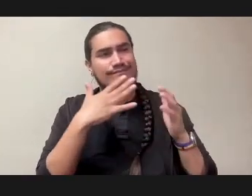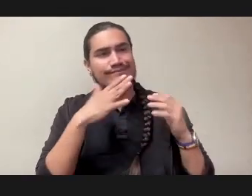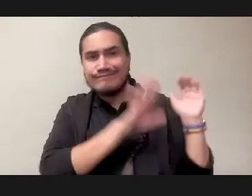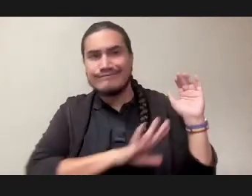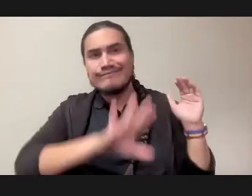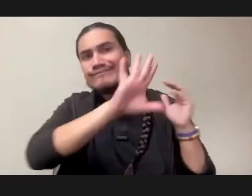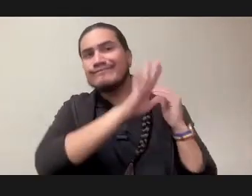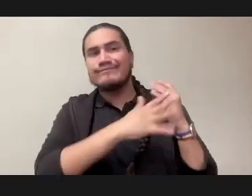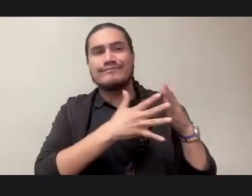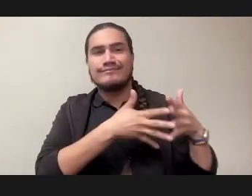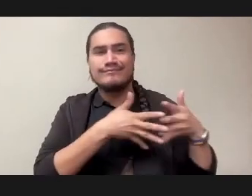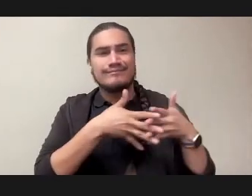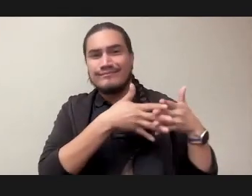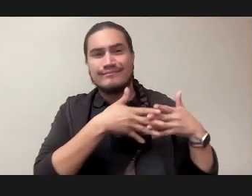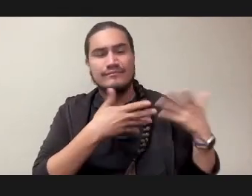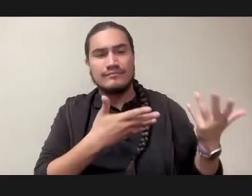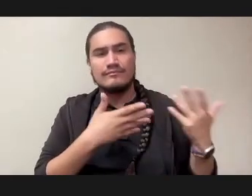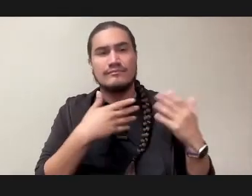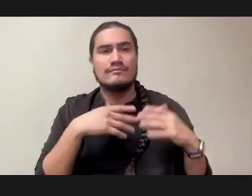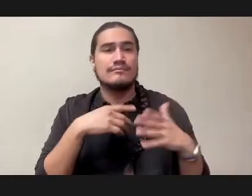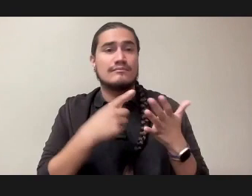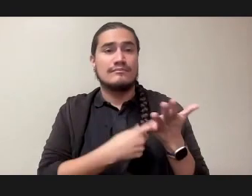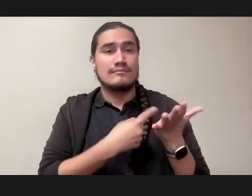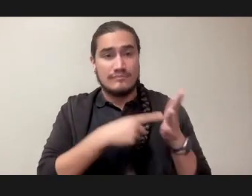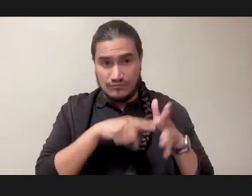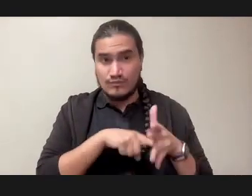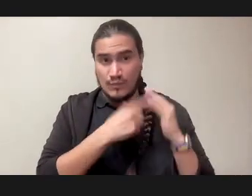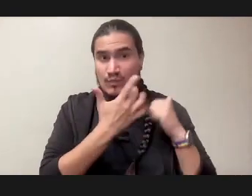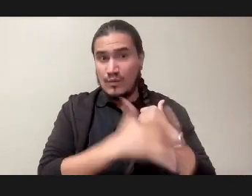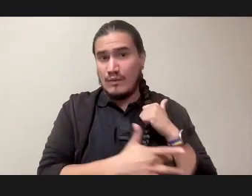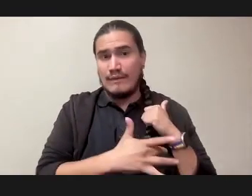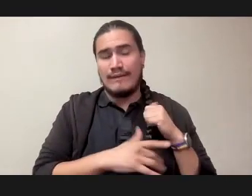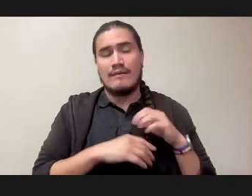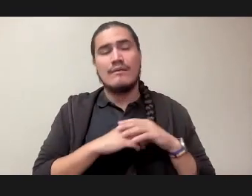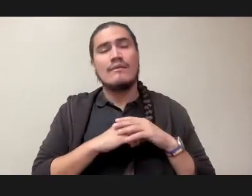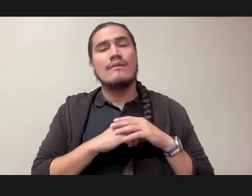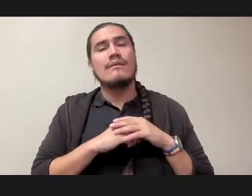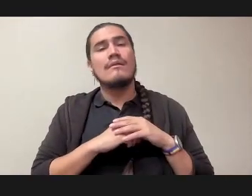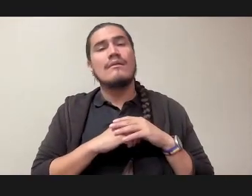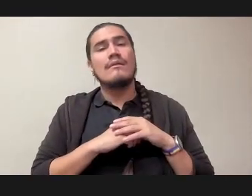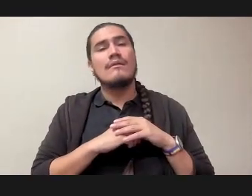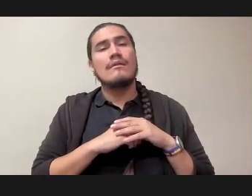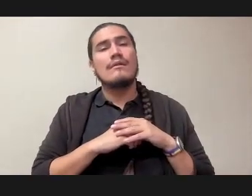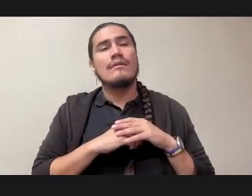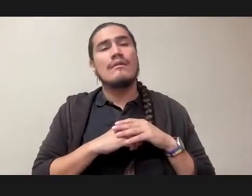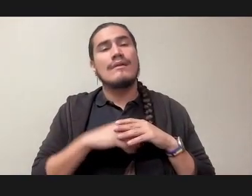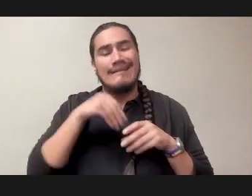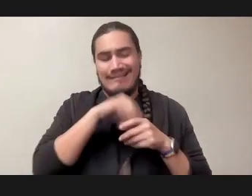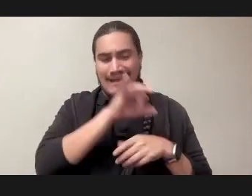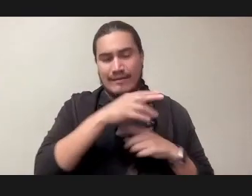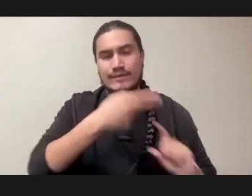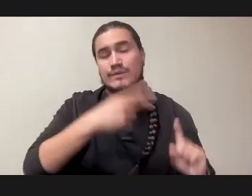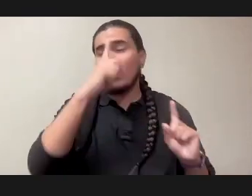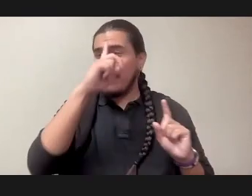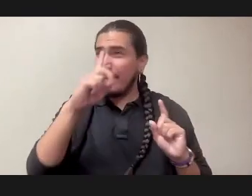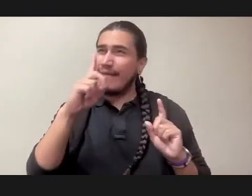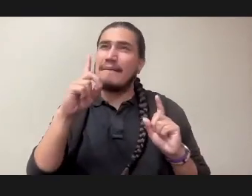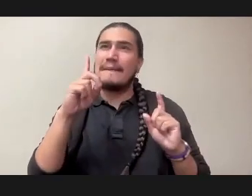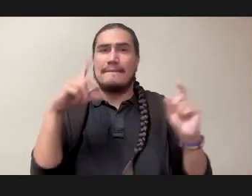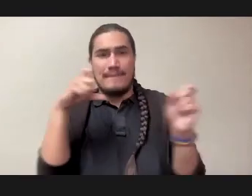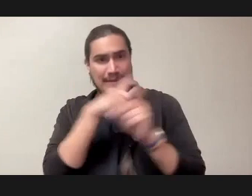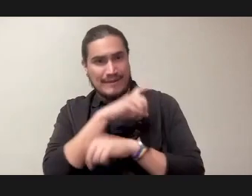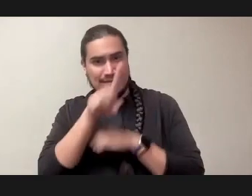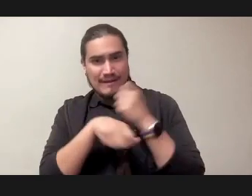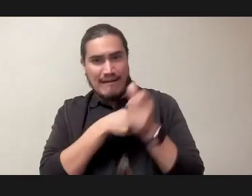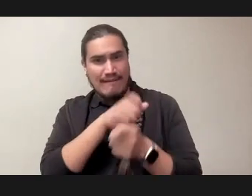sometimes beginning very early. And I think that the complexity, we're framing this in a historical way,